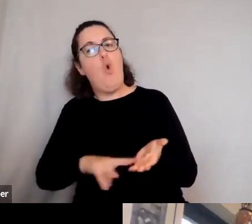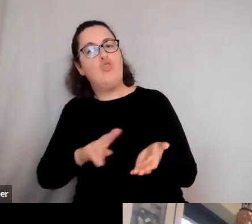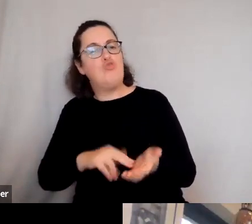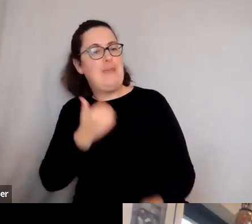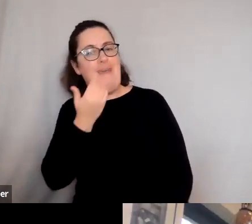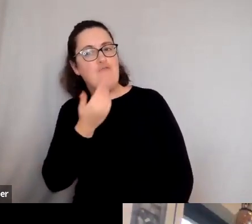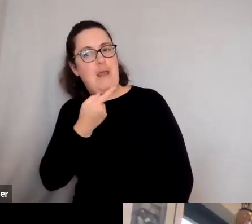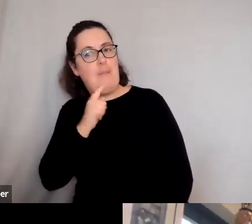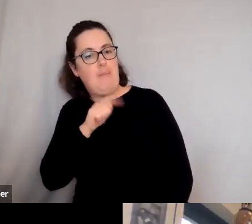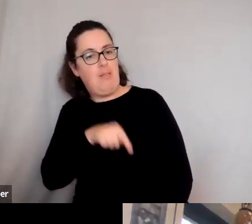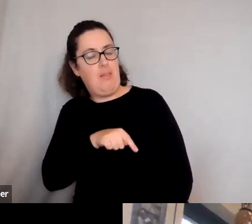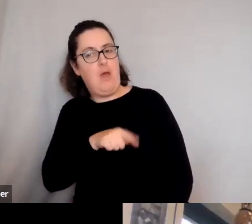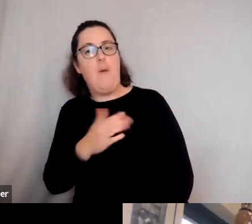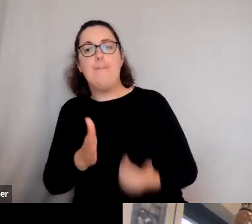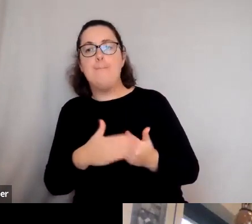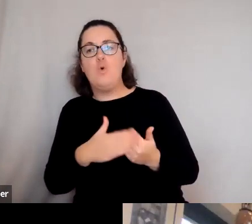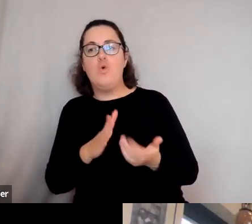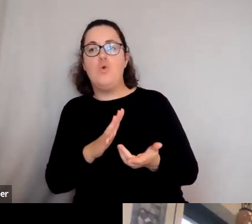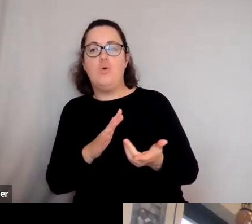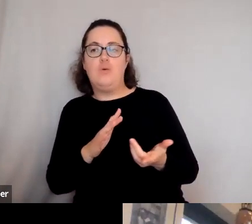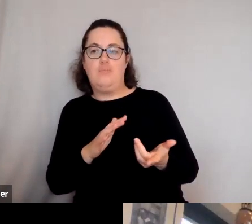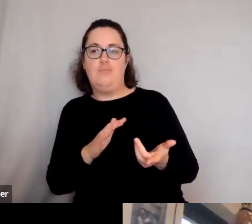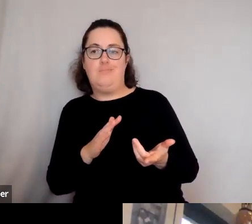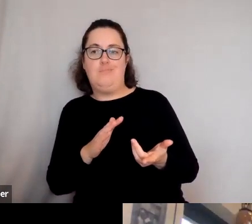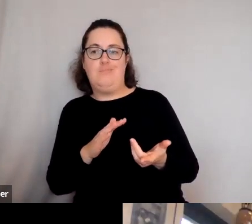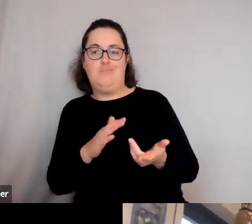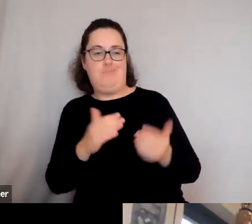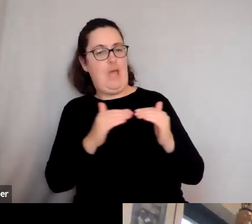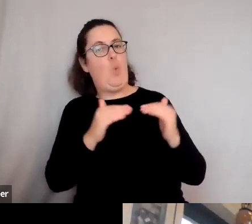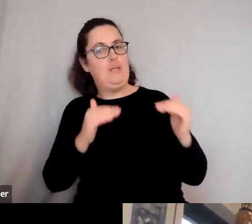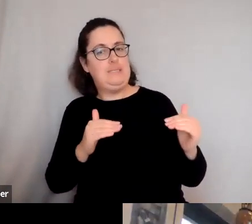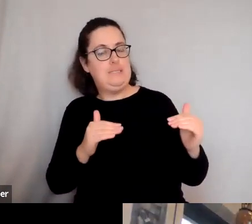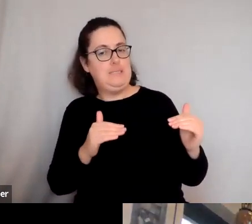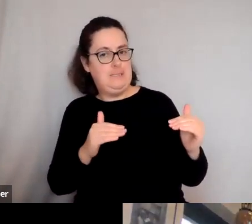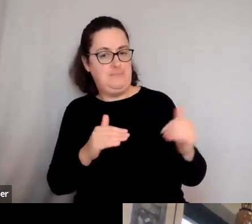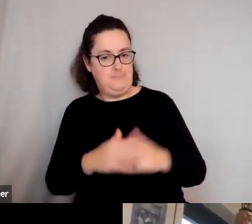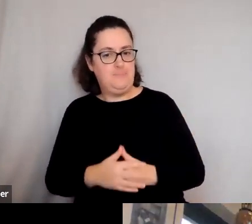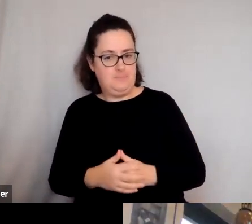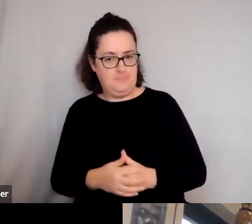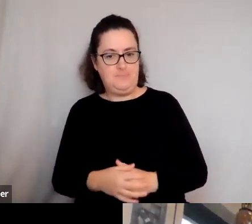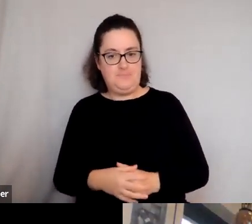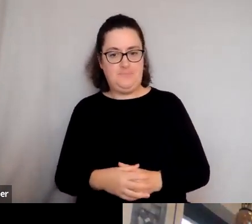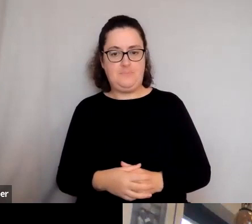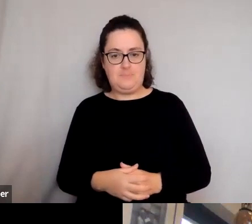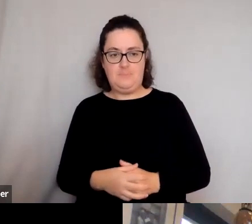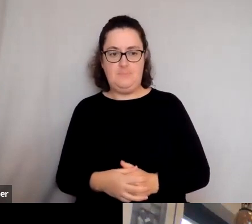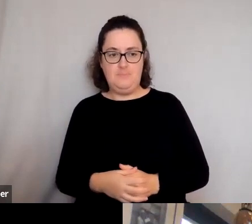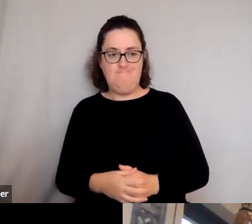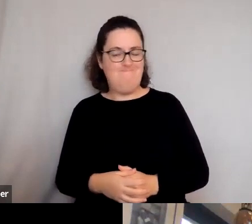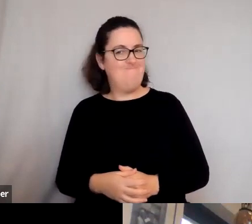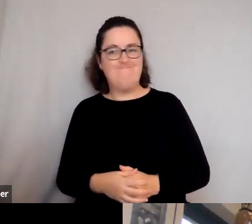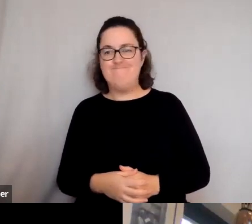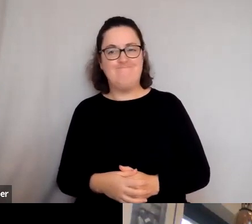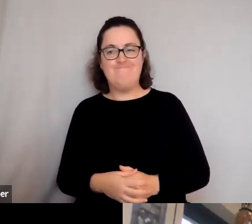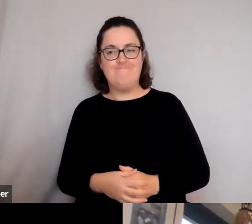country, uh, it's probably much more, there's much greater equality of lifestyle. But no, you know, I think